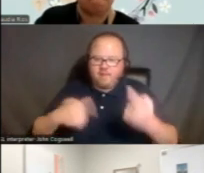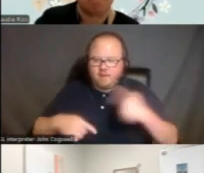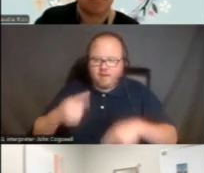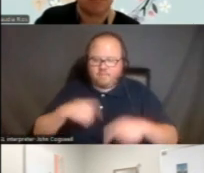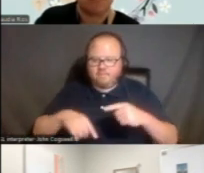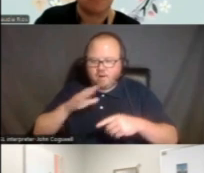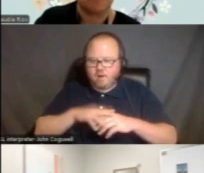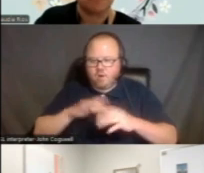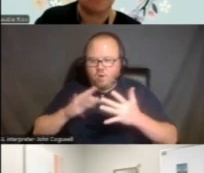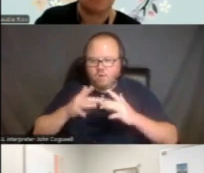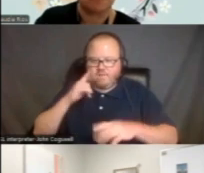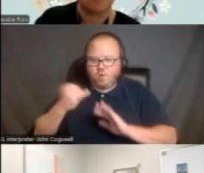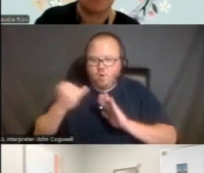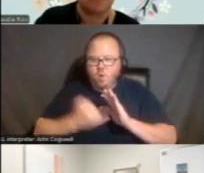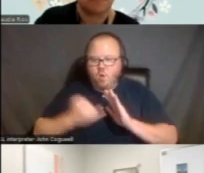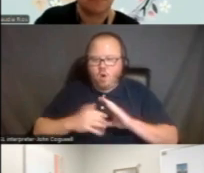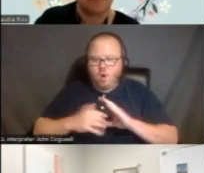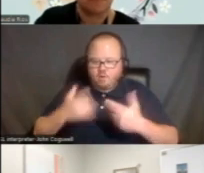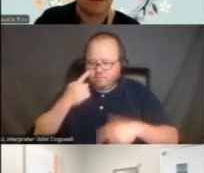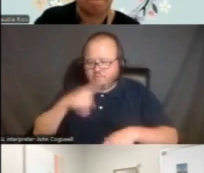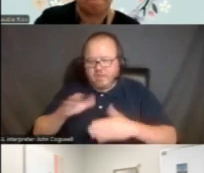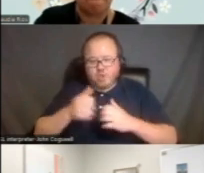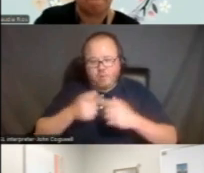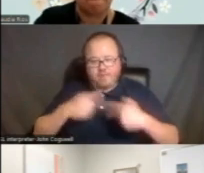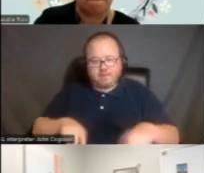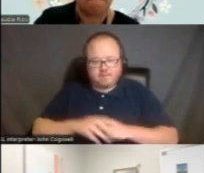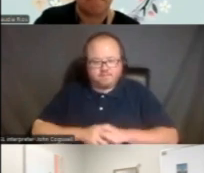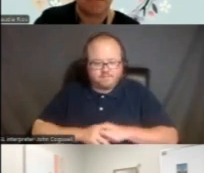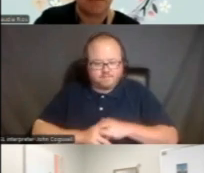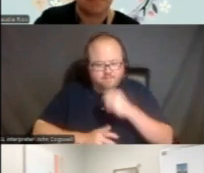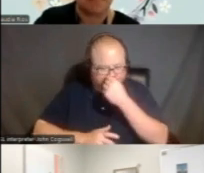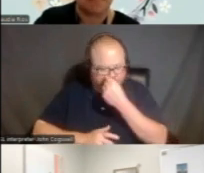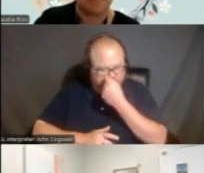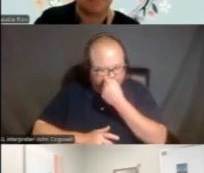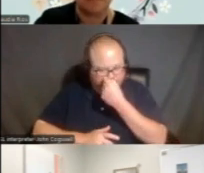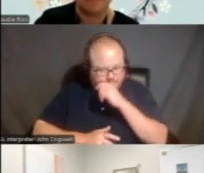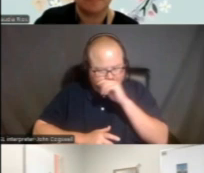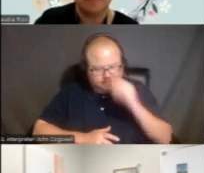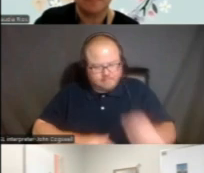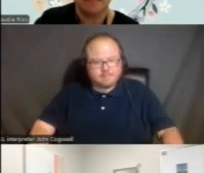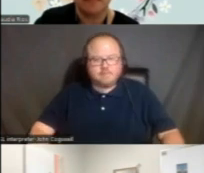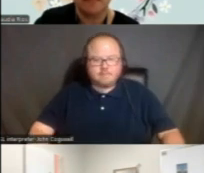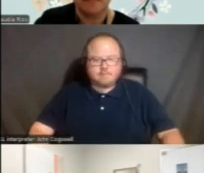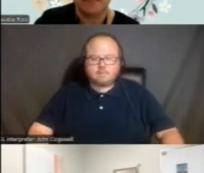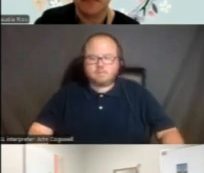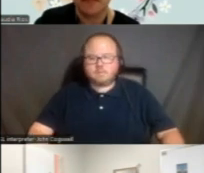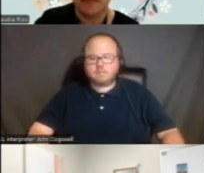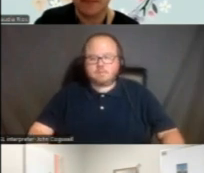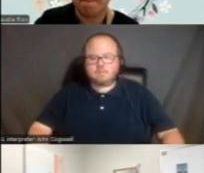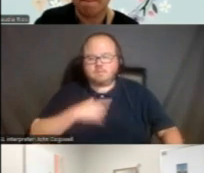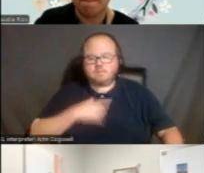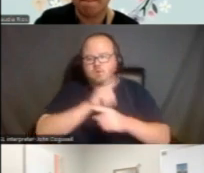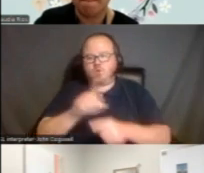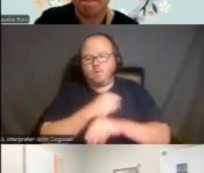webpage for art classes. Can you share that with us? Uh, yeah, I'll pull that up. We have, uh, weekly virtual